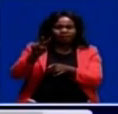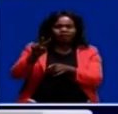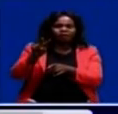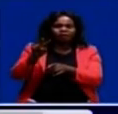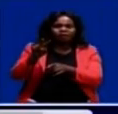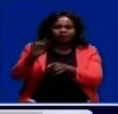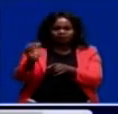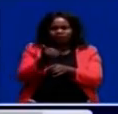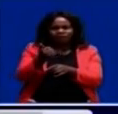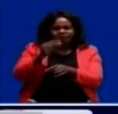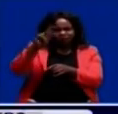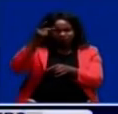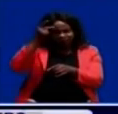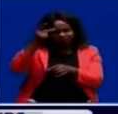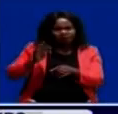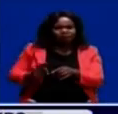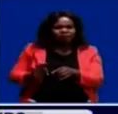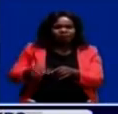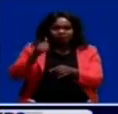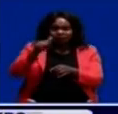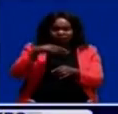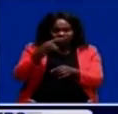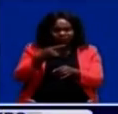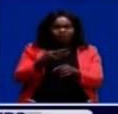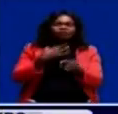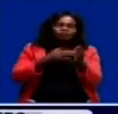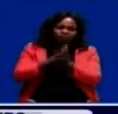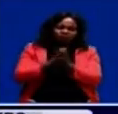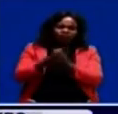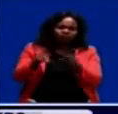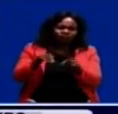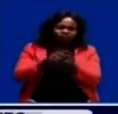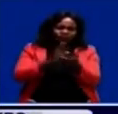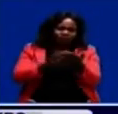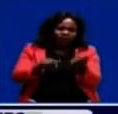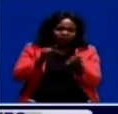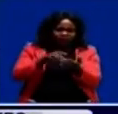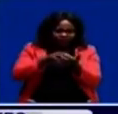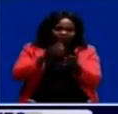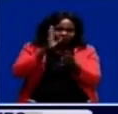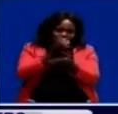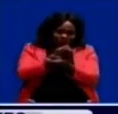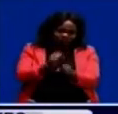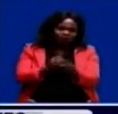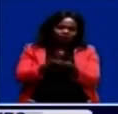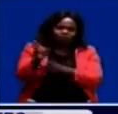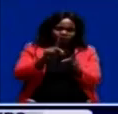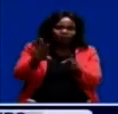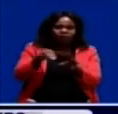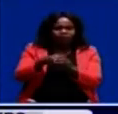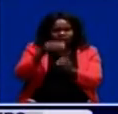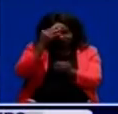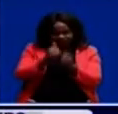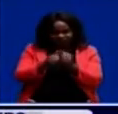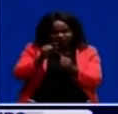today, Ms. Silia said Mr. Moila is eager and believes that the matter will be resolved amicably by the parties involved because